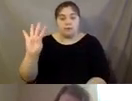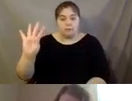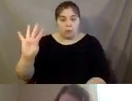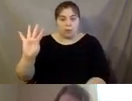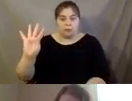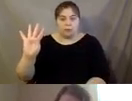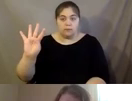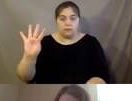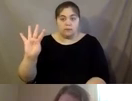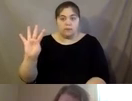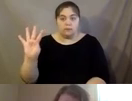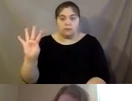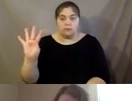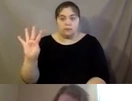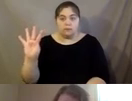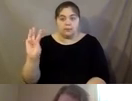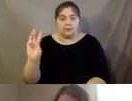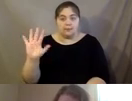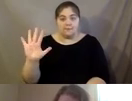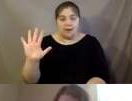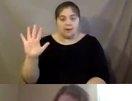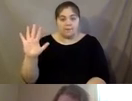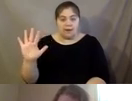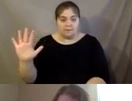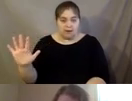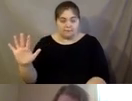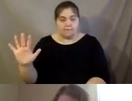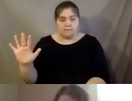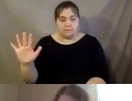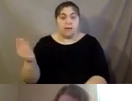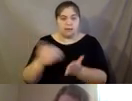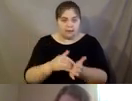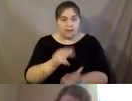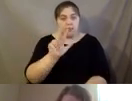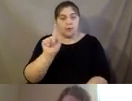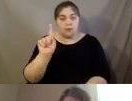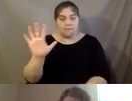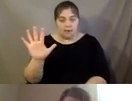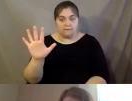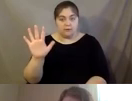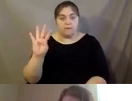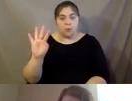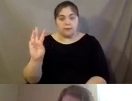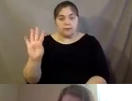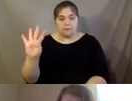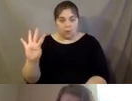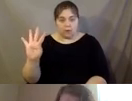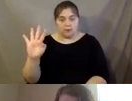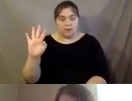-6555. Again, it's 315-464